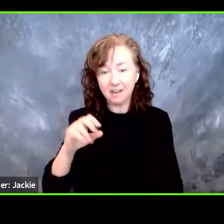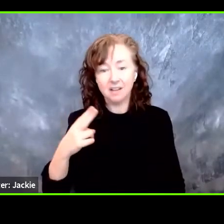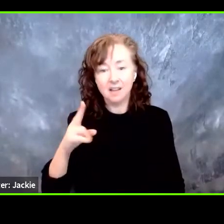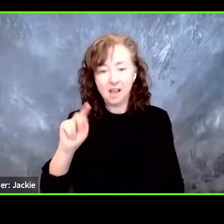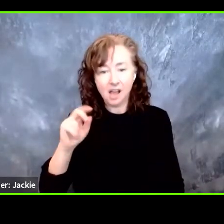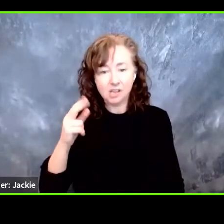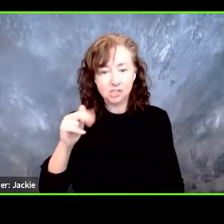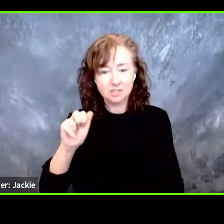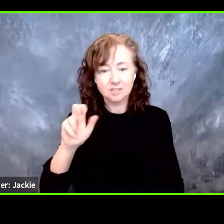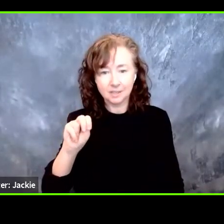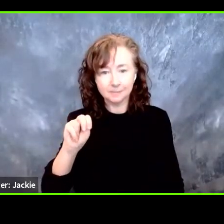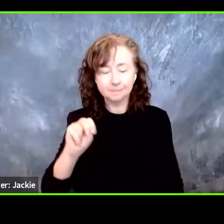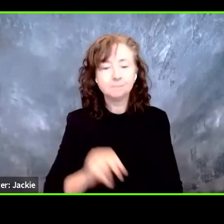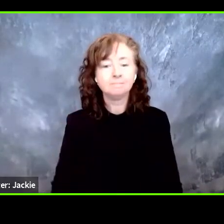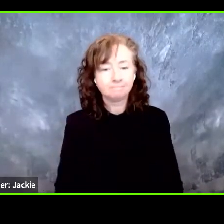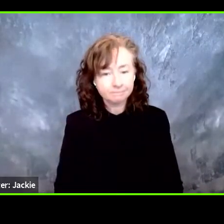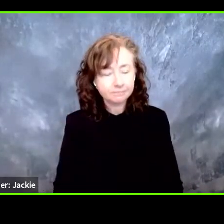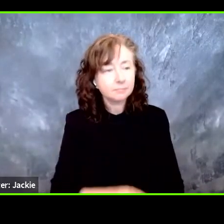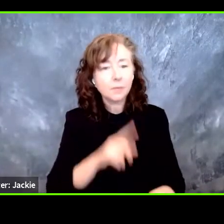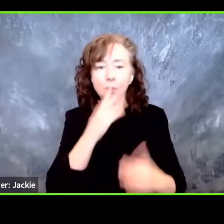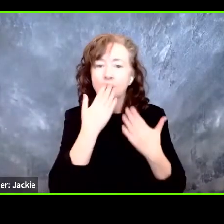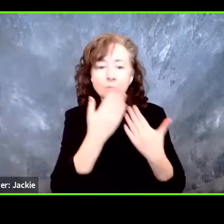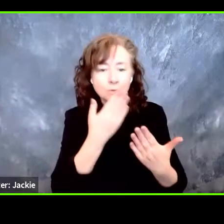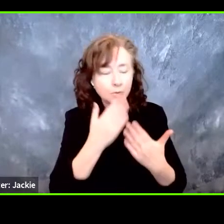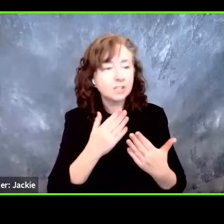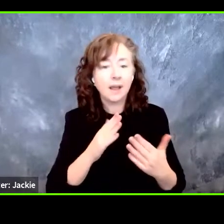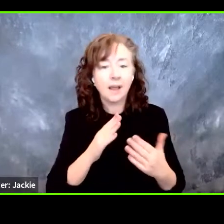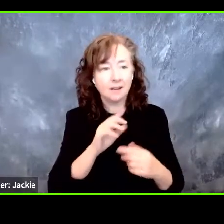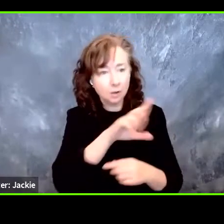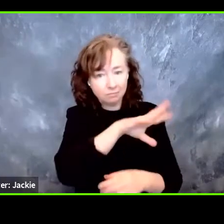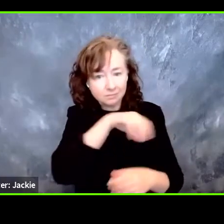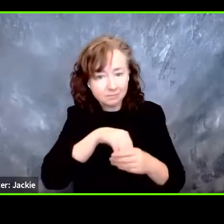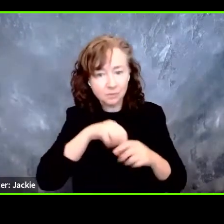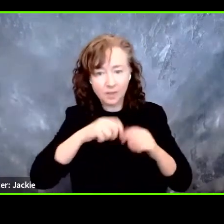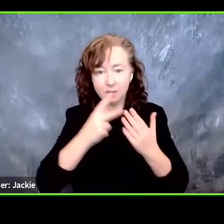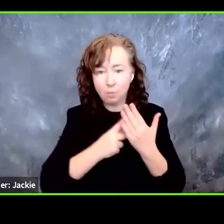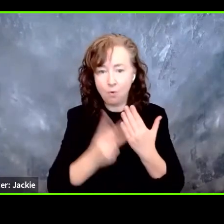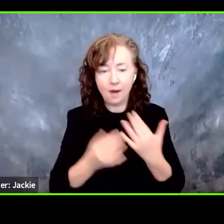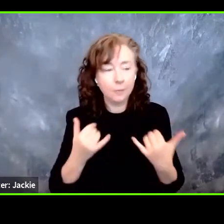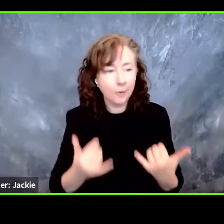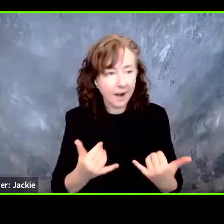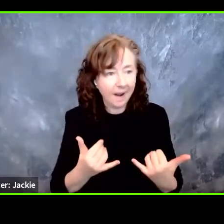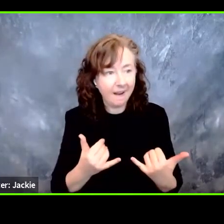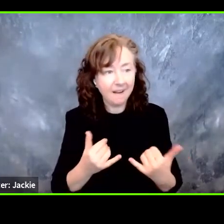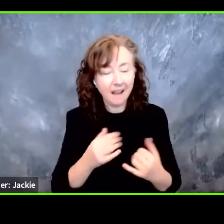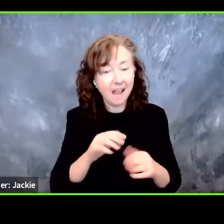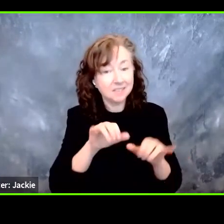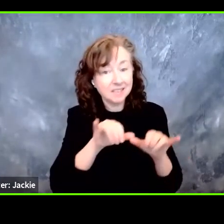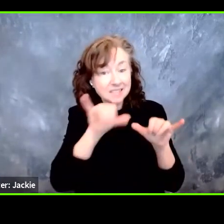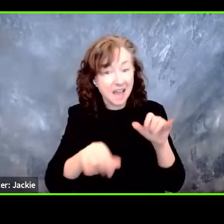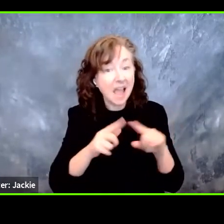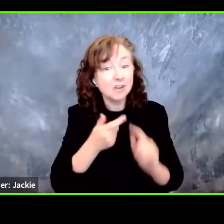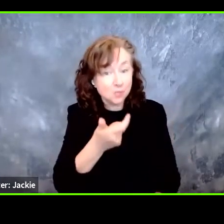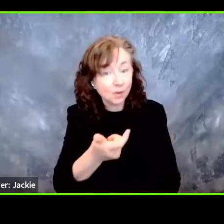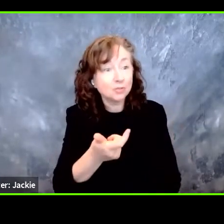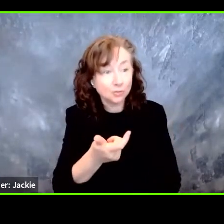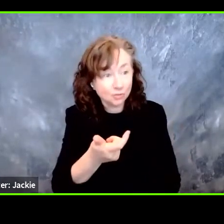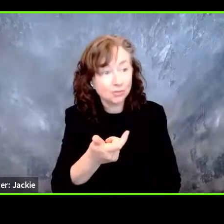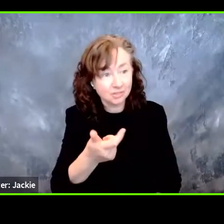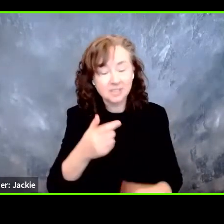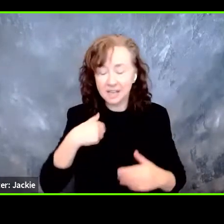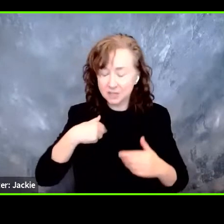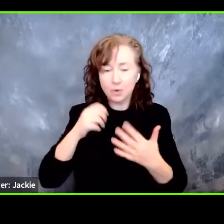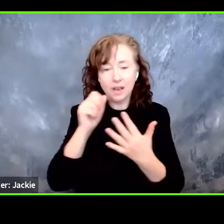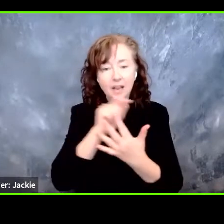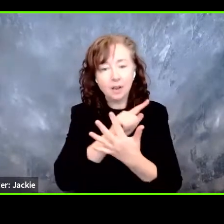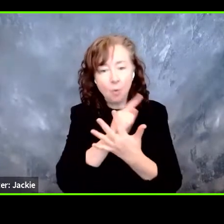greatly thankful that you are able to be a part of this program and especially staying with us as we move through